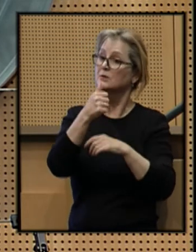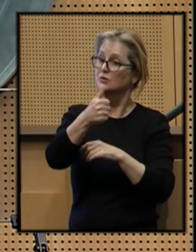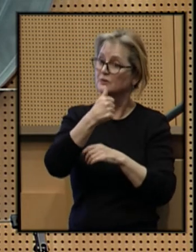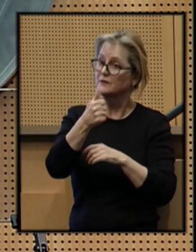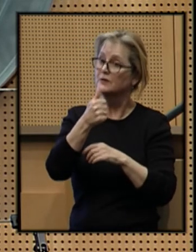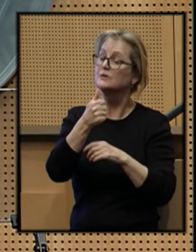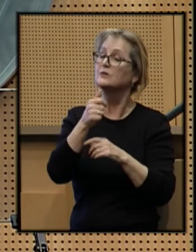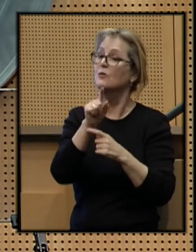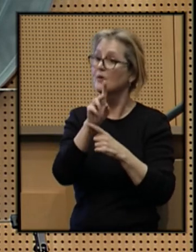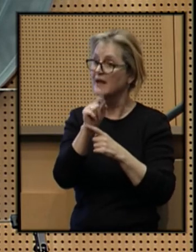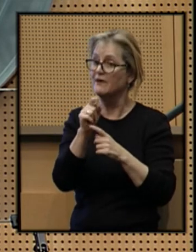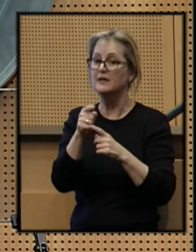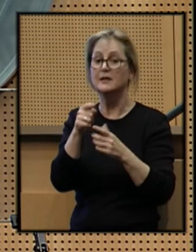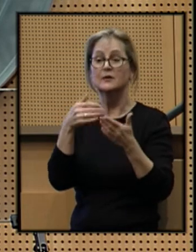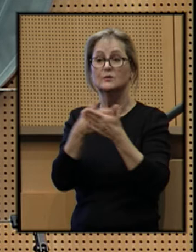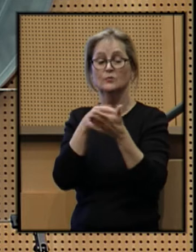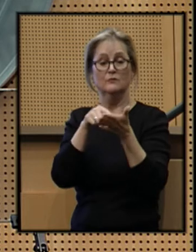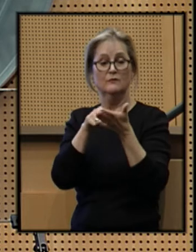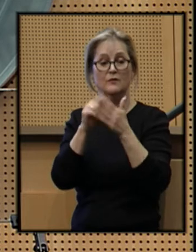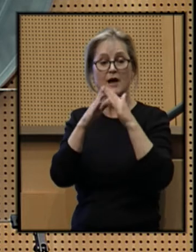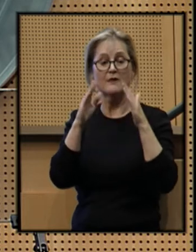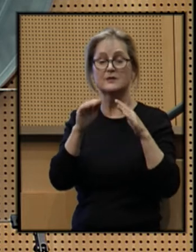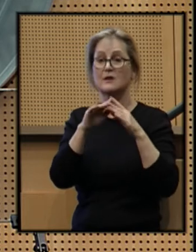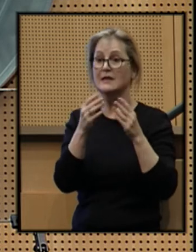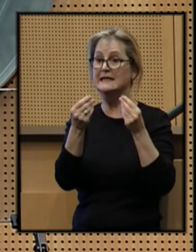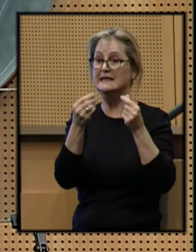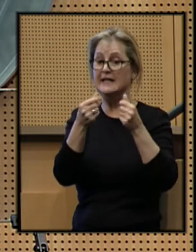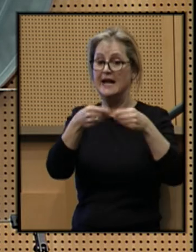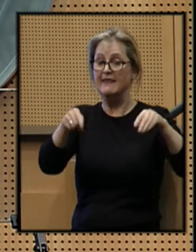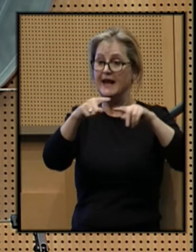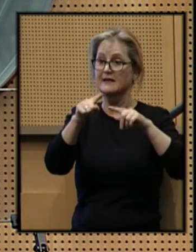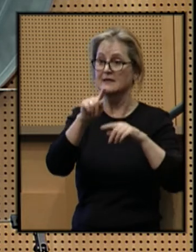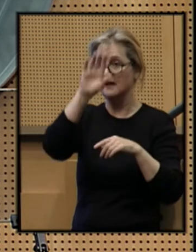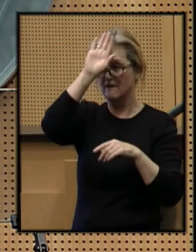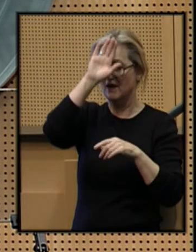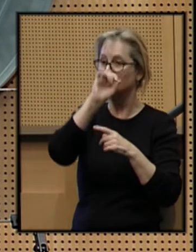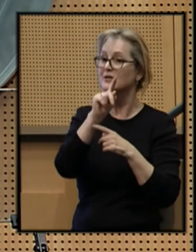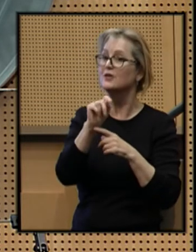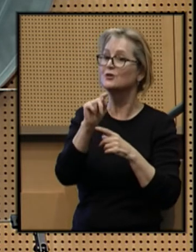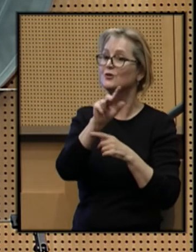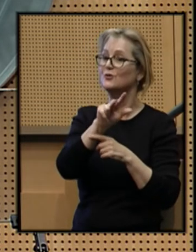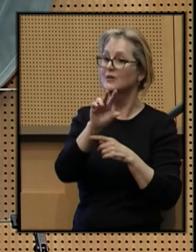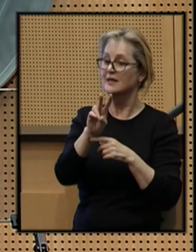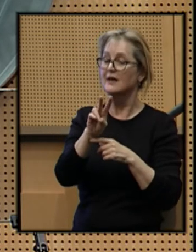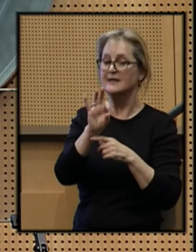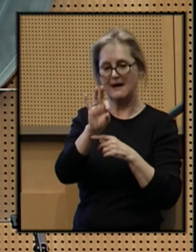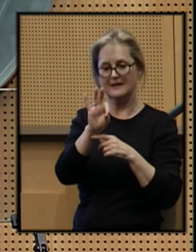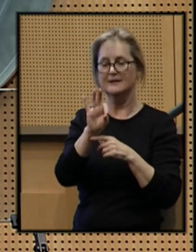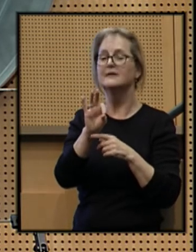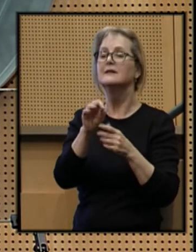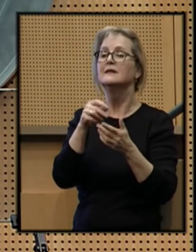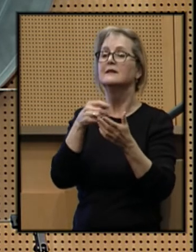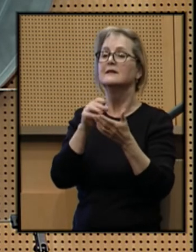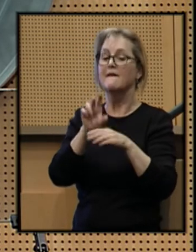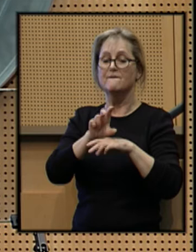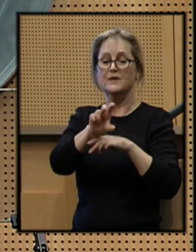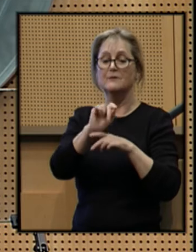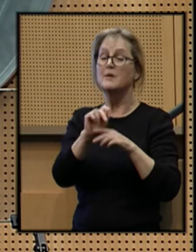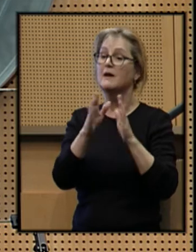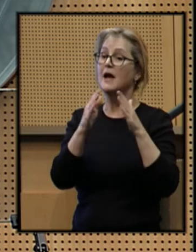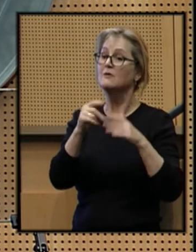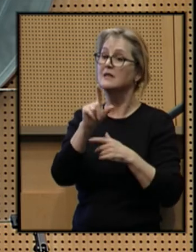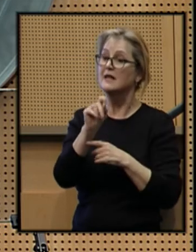new affordable housing on city lands at Fire Station 39, funded by the housing levy,